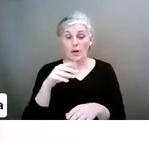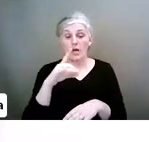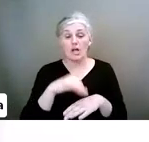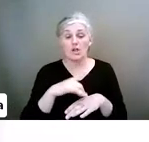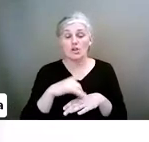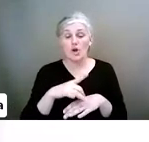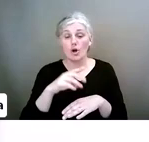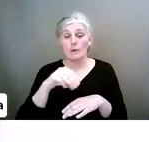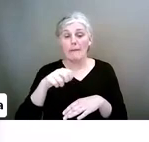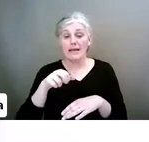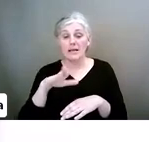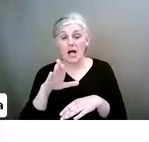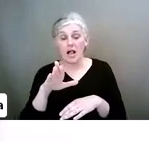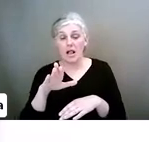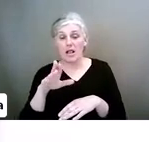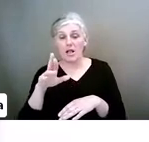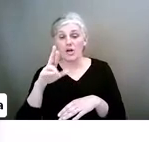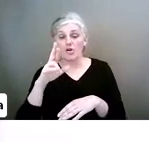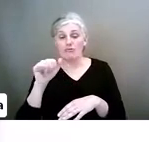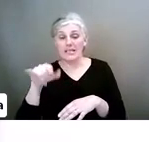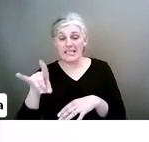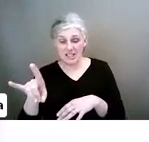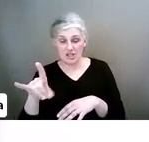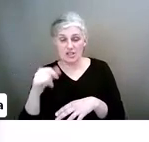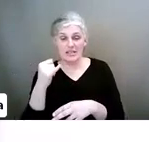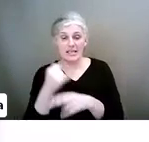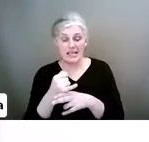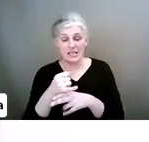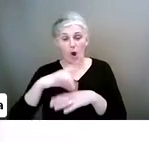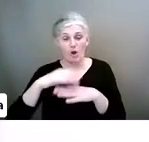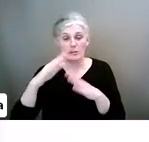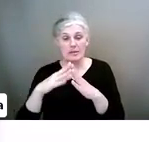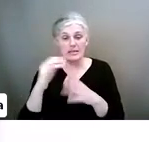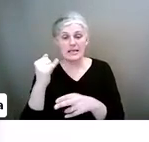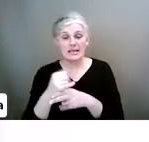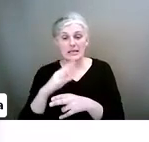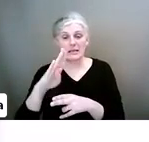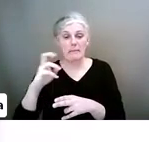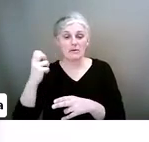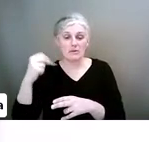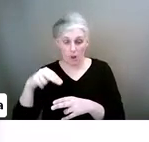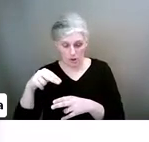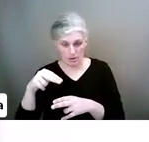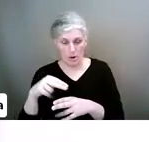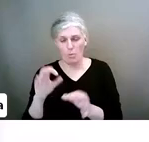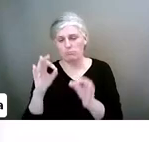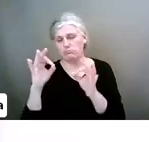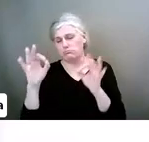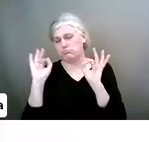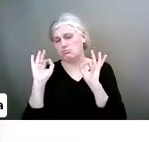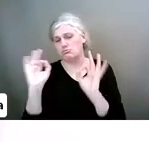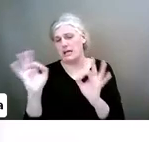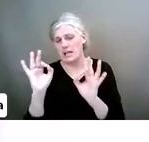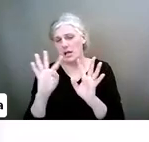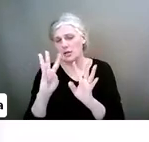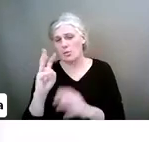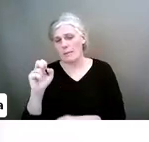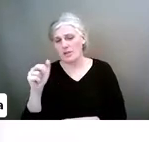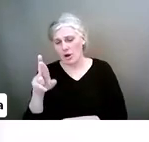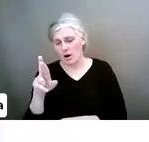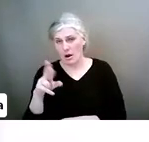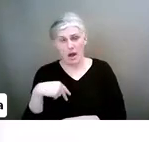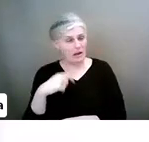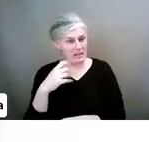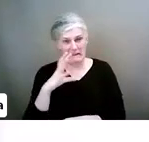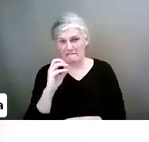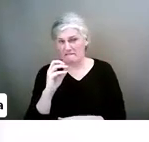pediatrician from Boston University Hospital in Boston. I said that twice, Boston. Excellent webinar. I've probably listened to it about